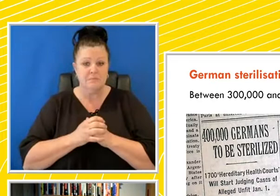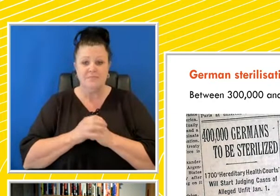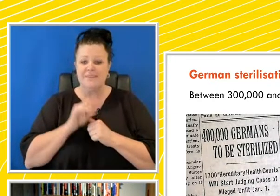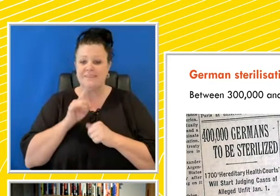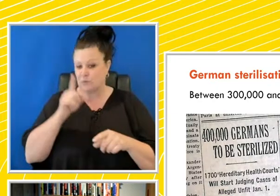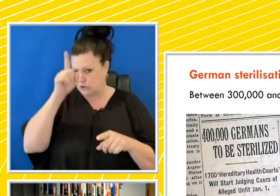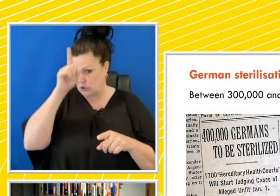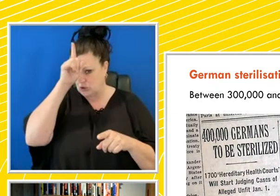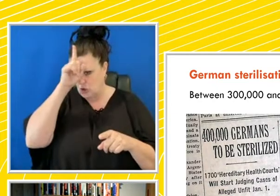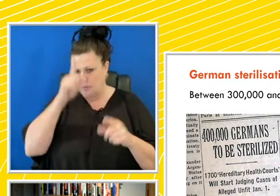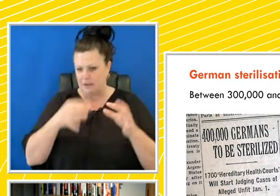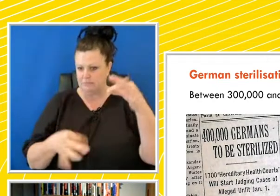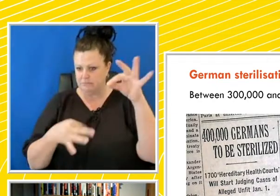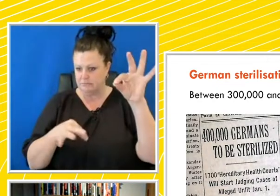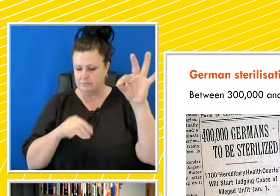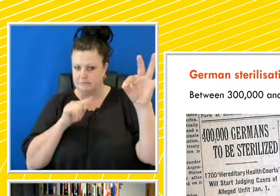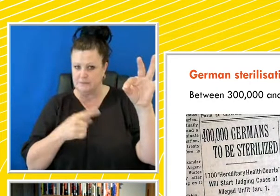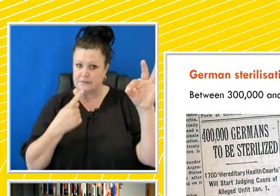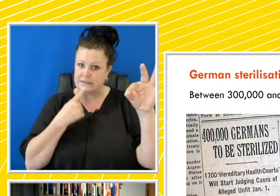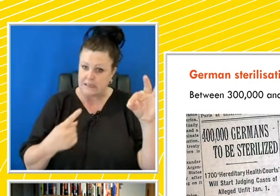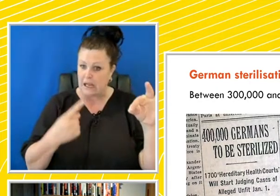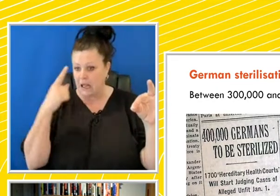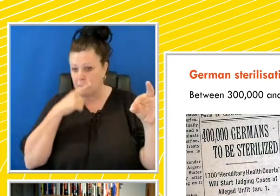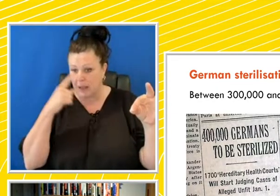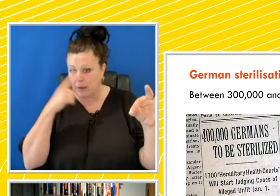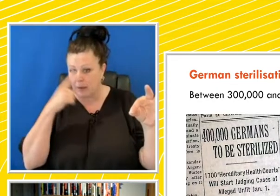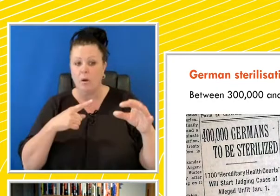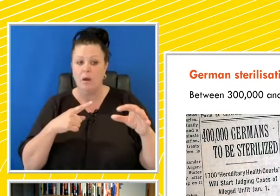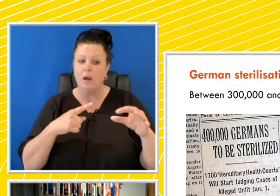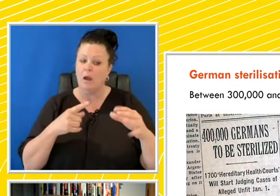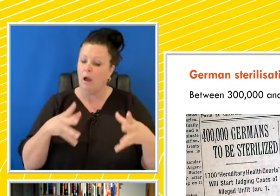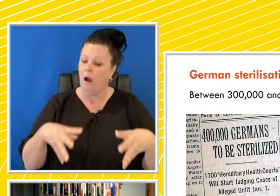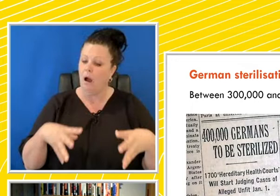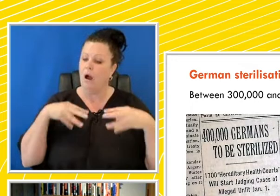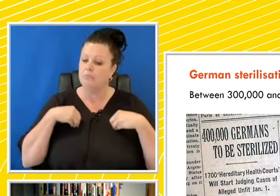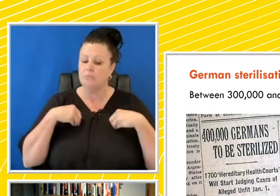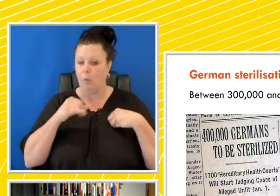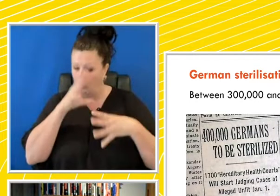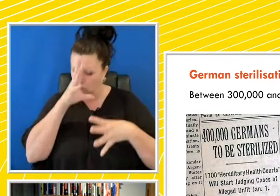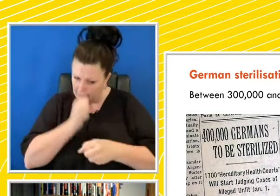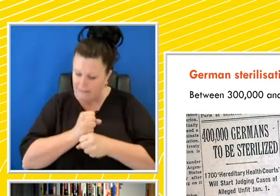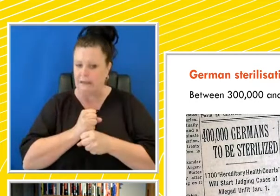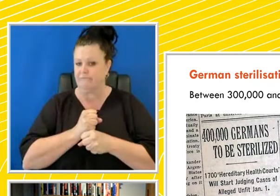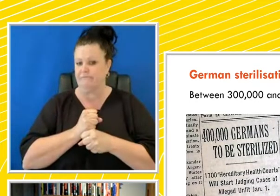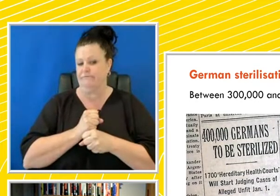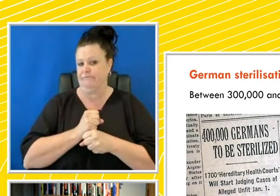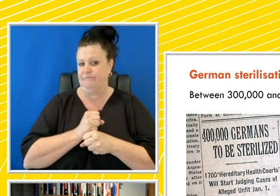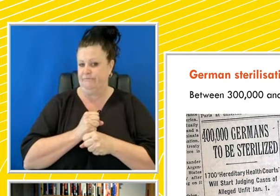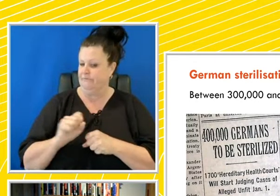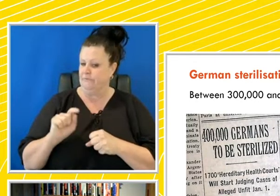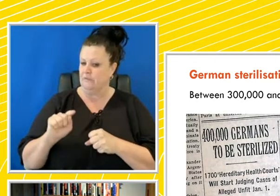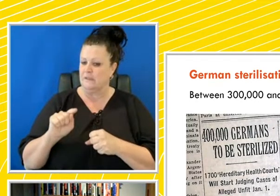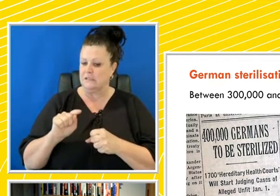leaflet compelling people to uptake or believe in the